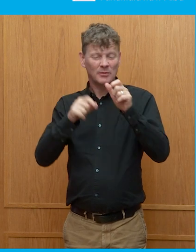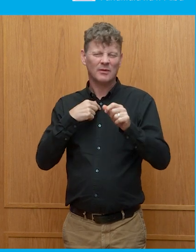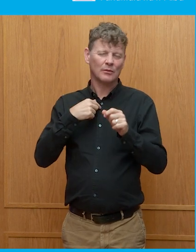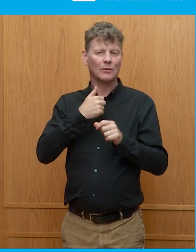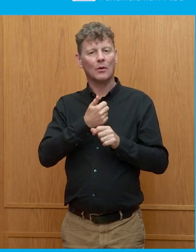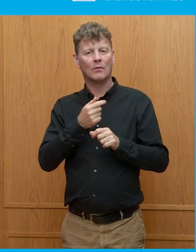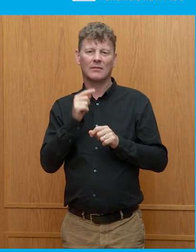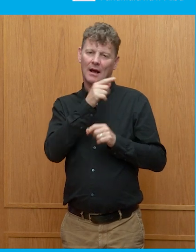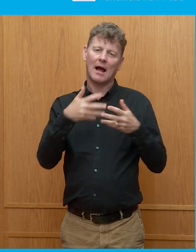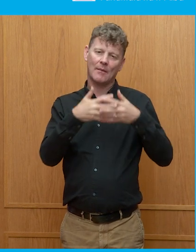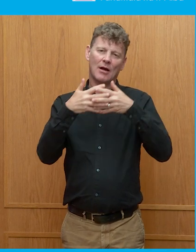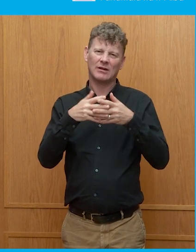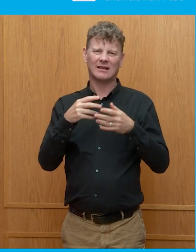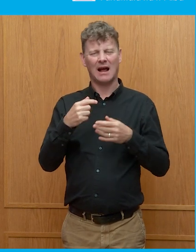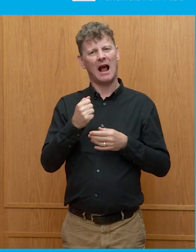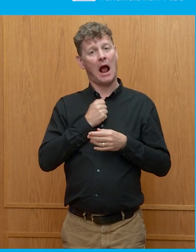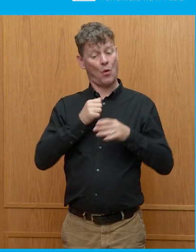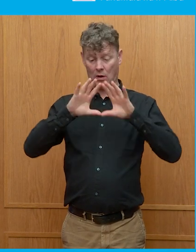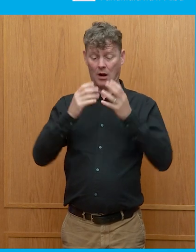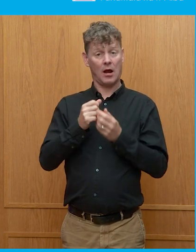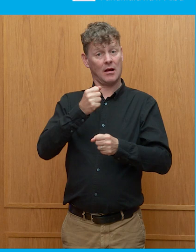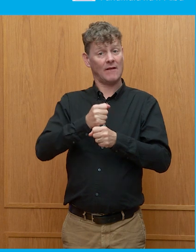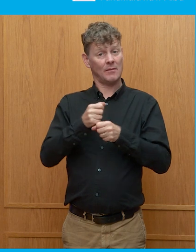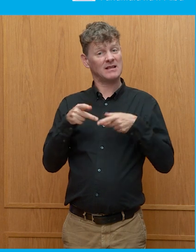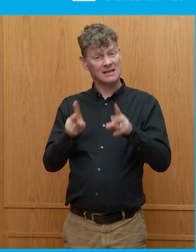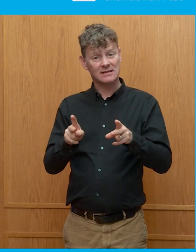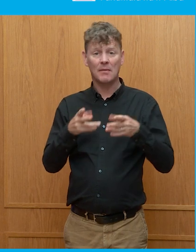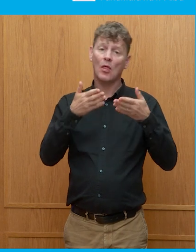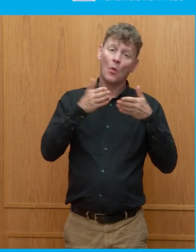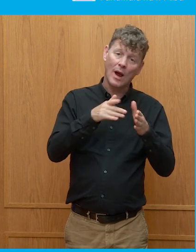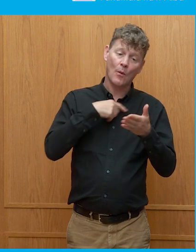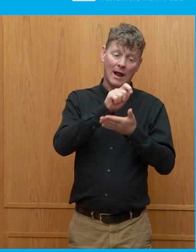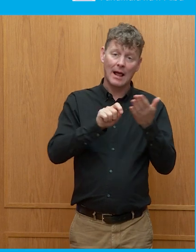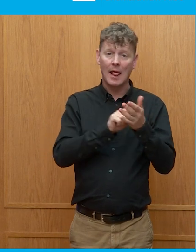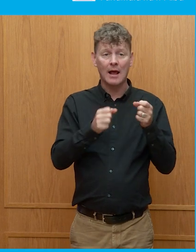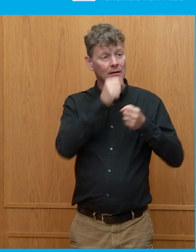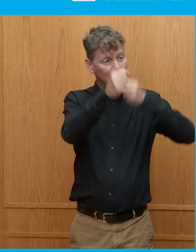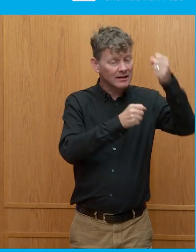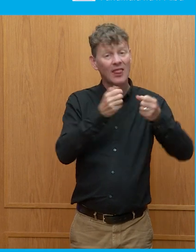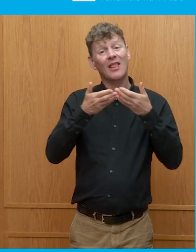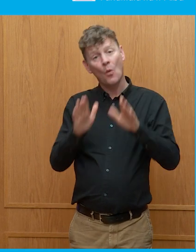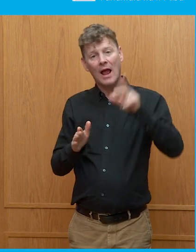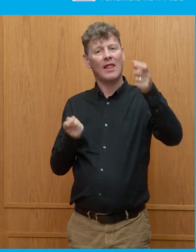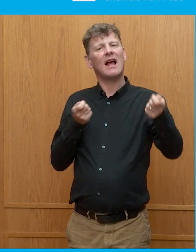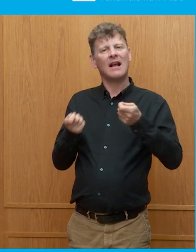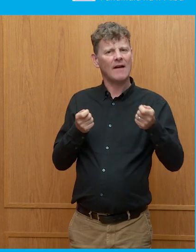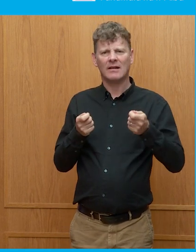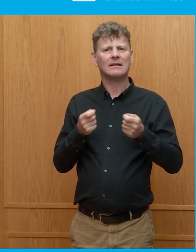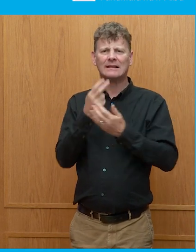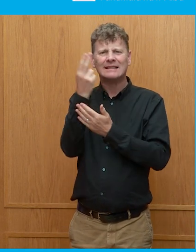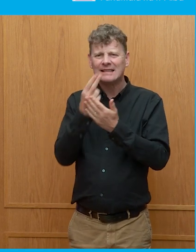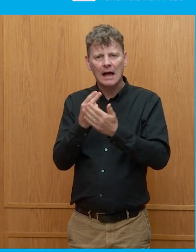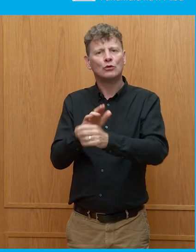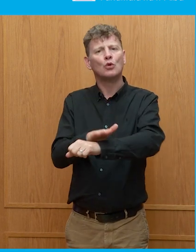Our entire system of government, from the way we elect our officials to the way in which they govern, was designed to be slow and